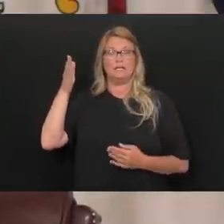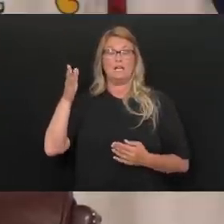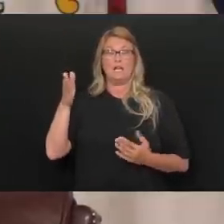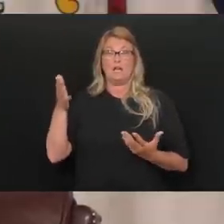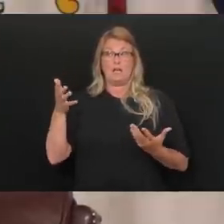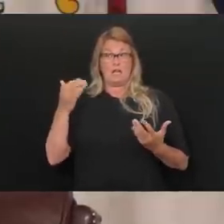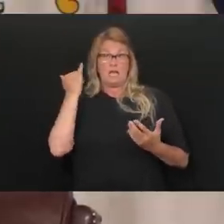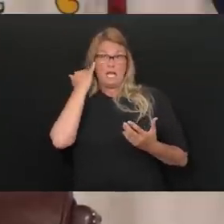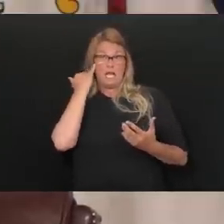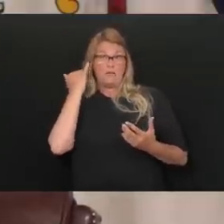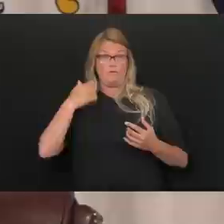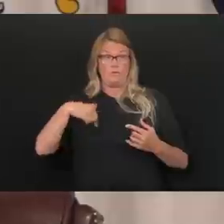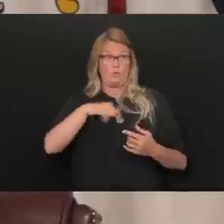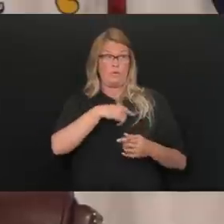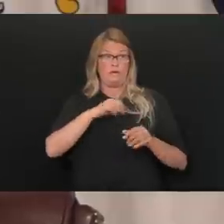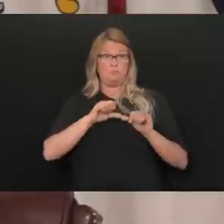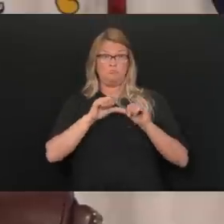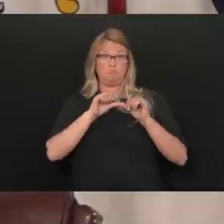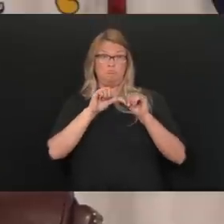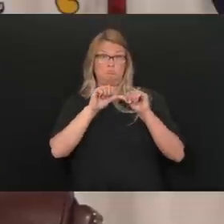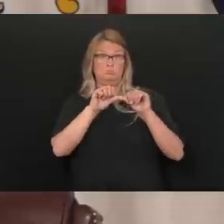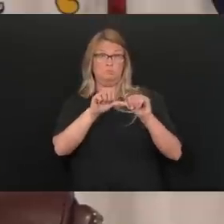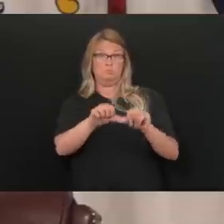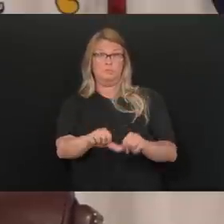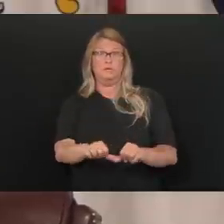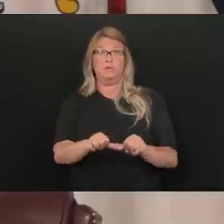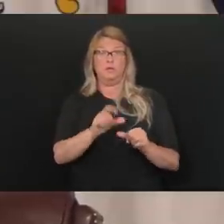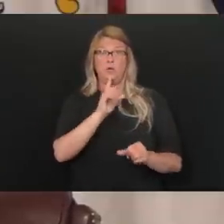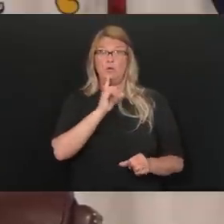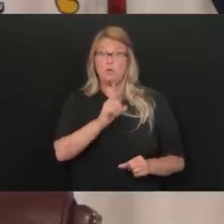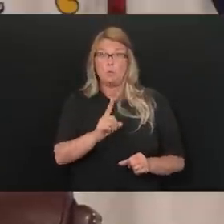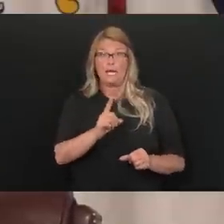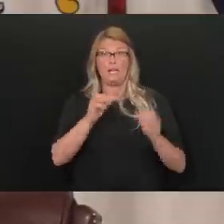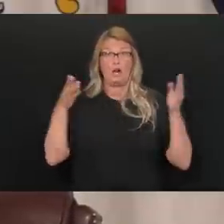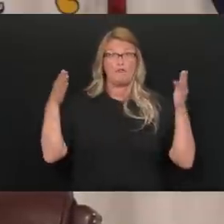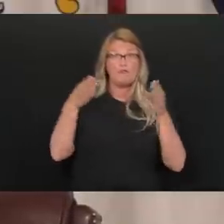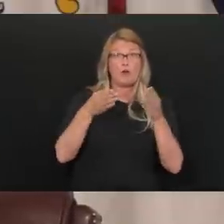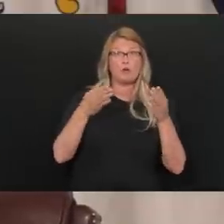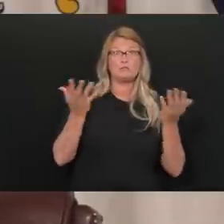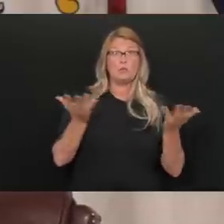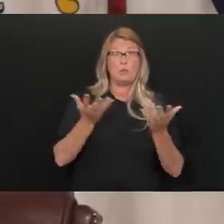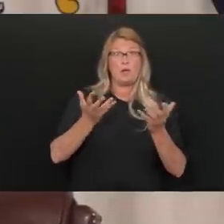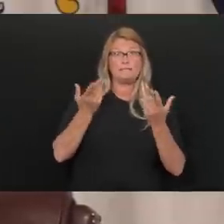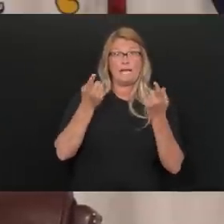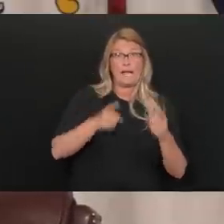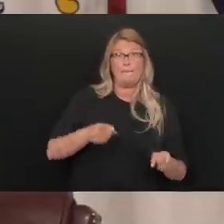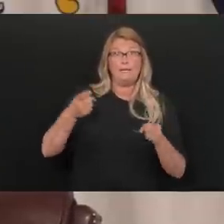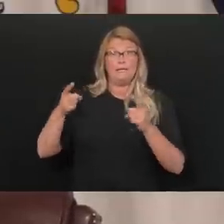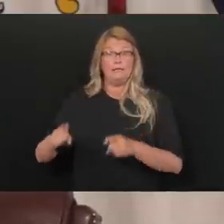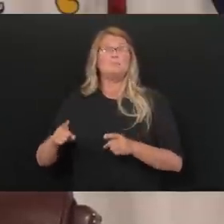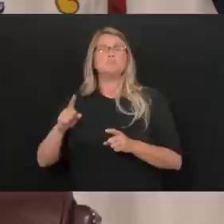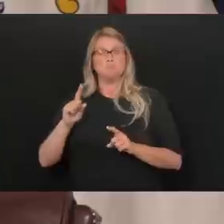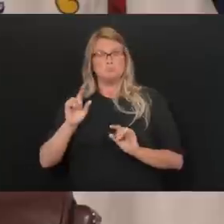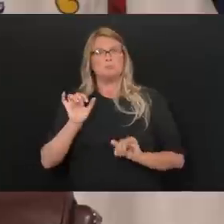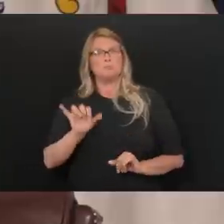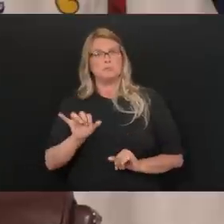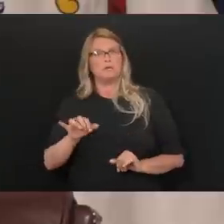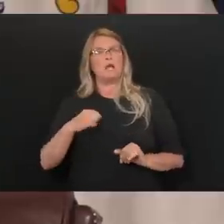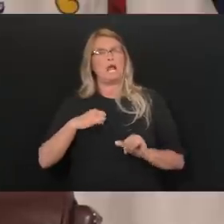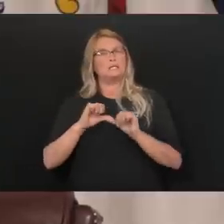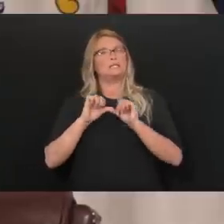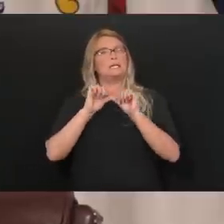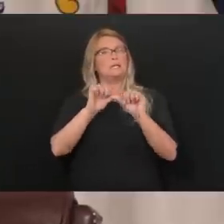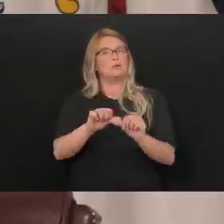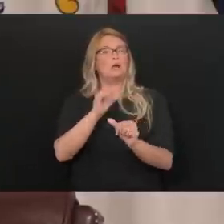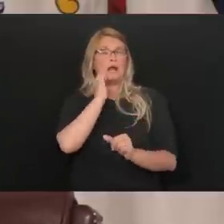long as people are still really dialed into what we're saying here and everything, then continuing to